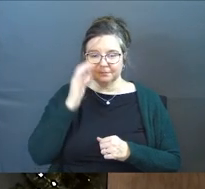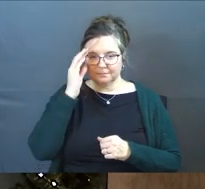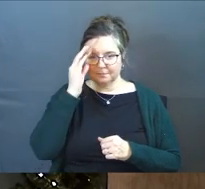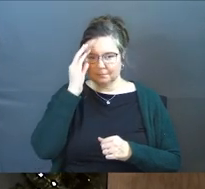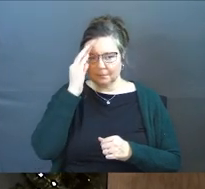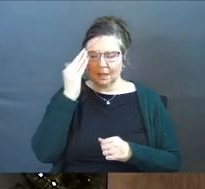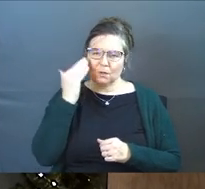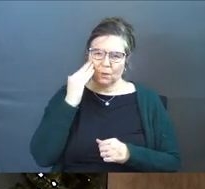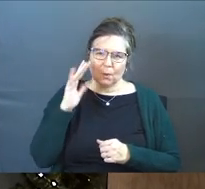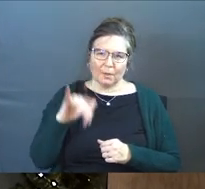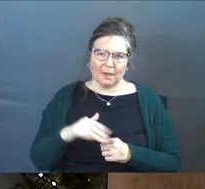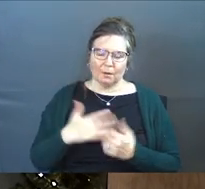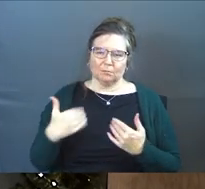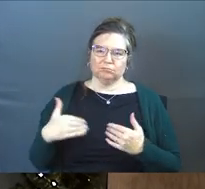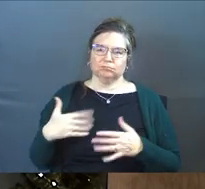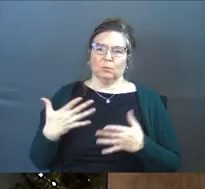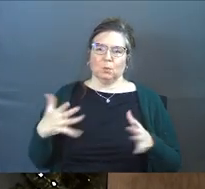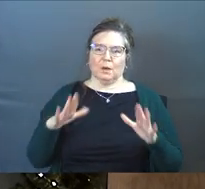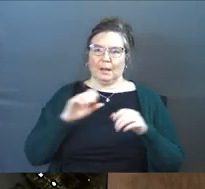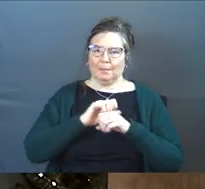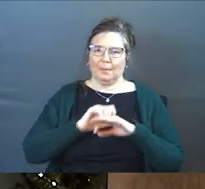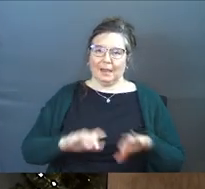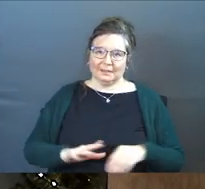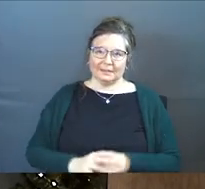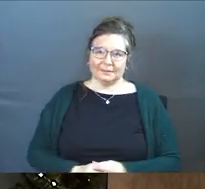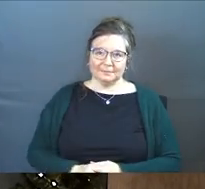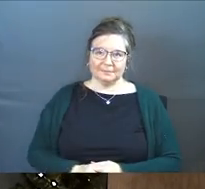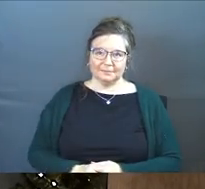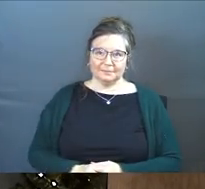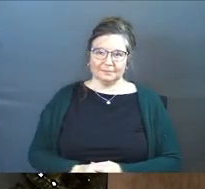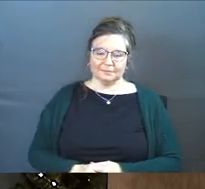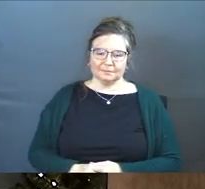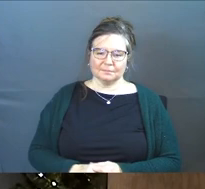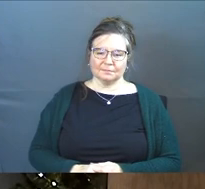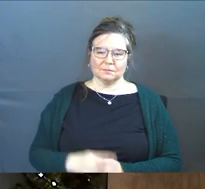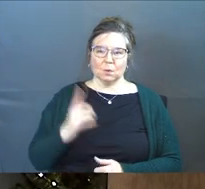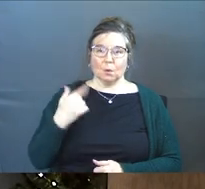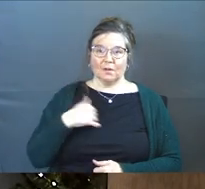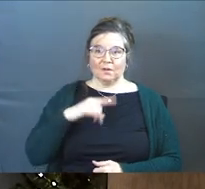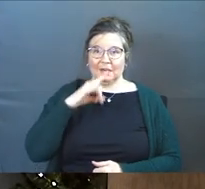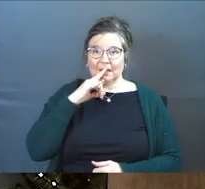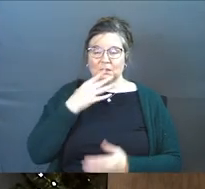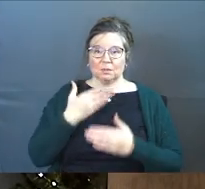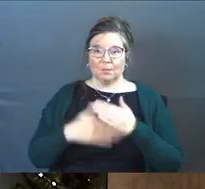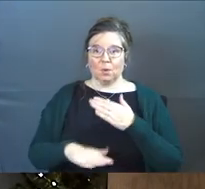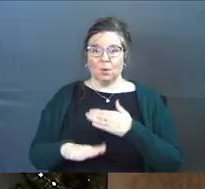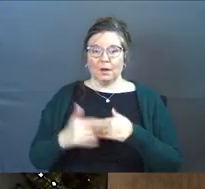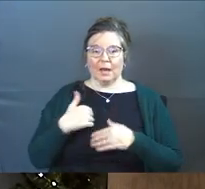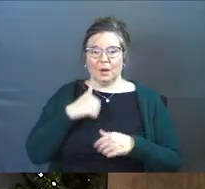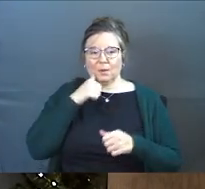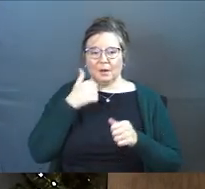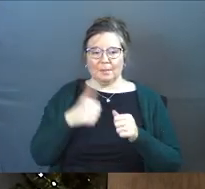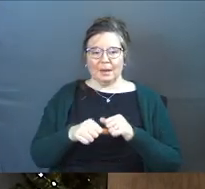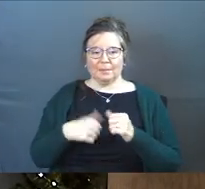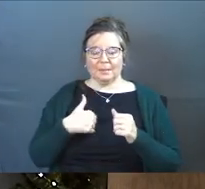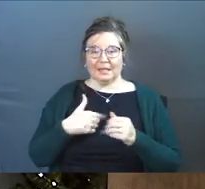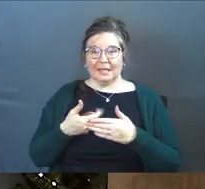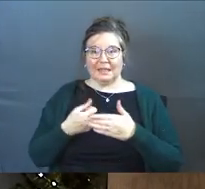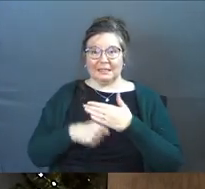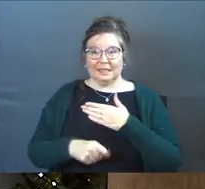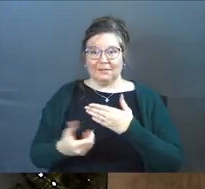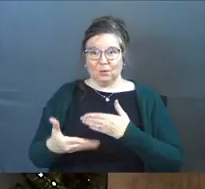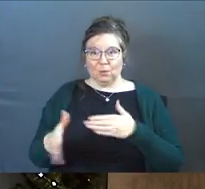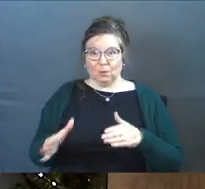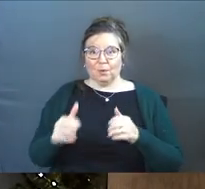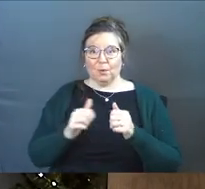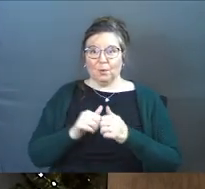And you know that. What a great blessing it is. One of our kids was born. And I remember being in the delivery